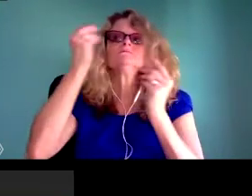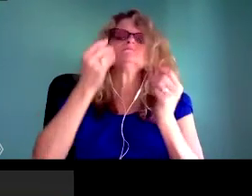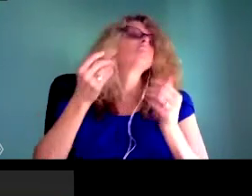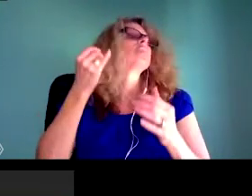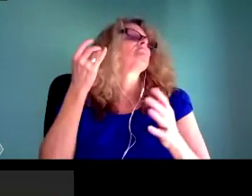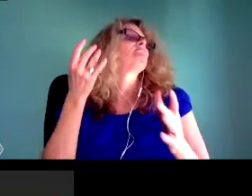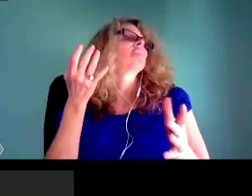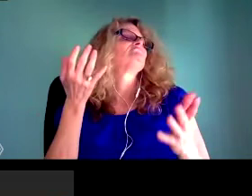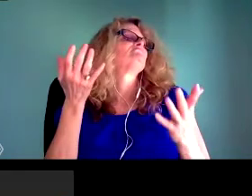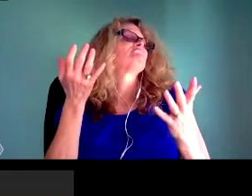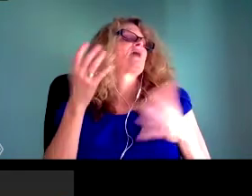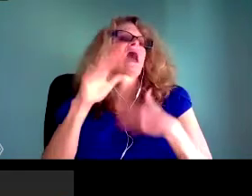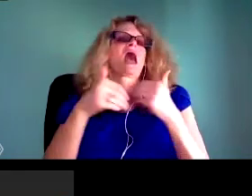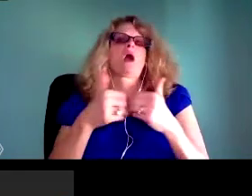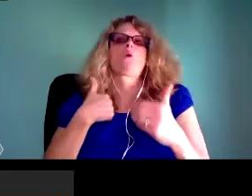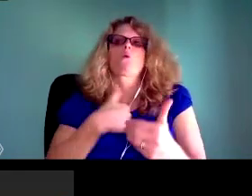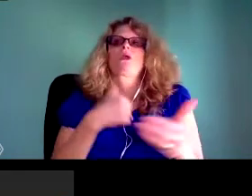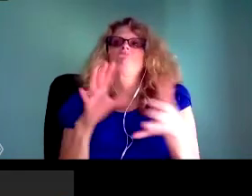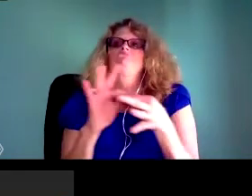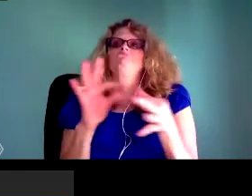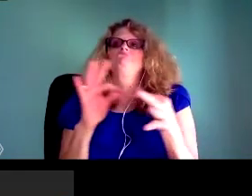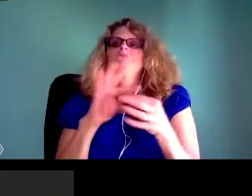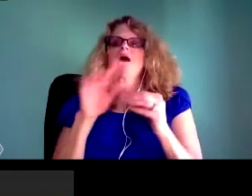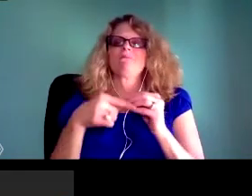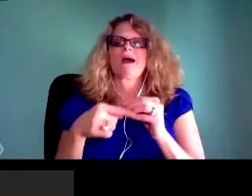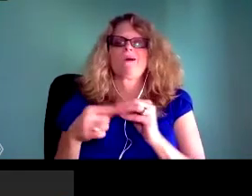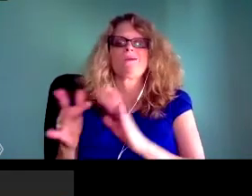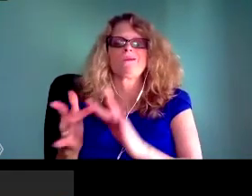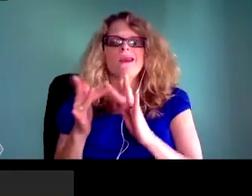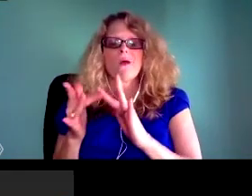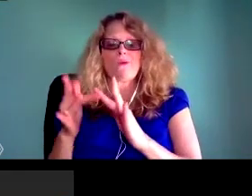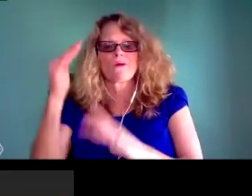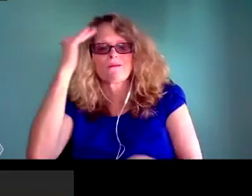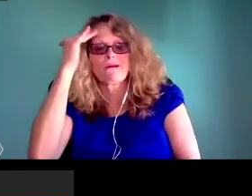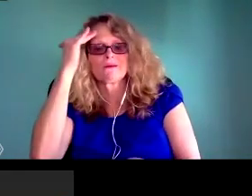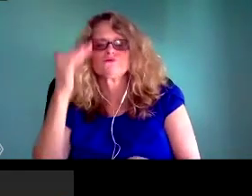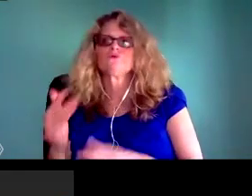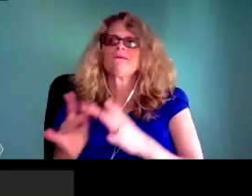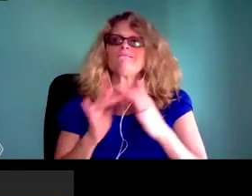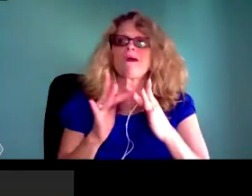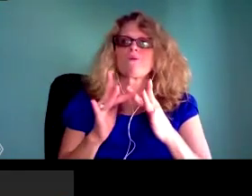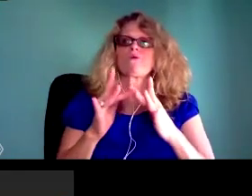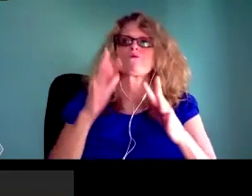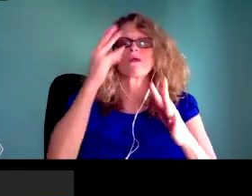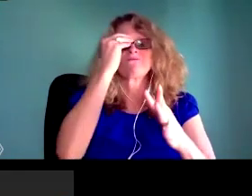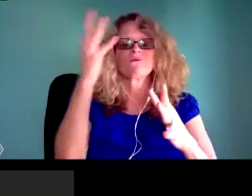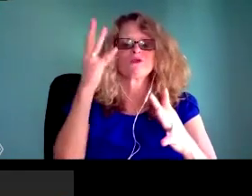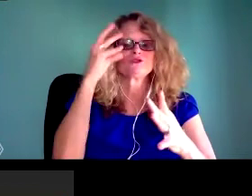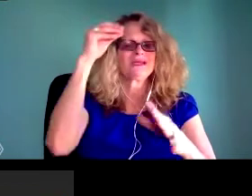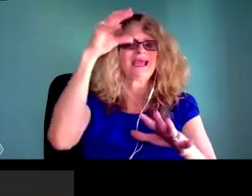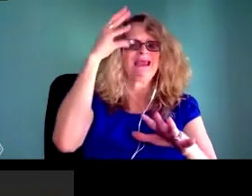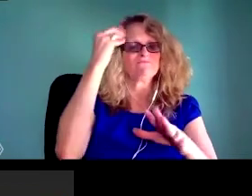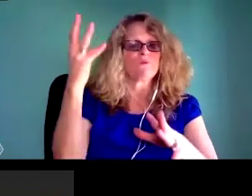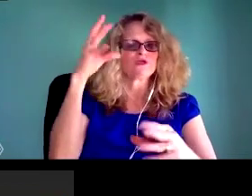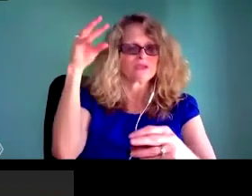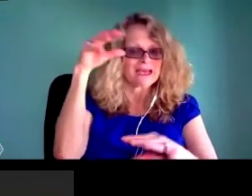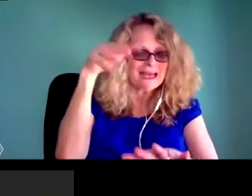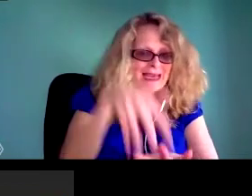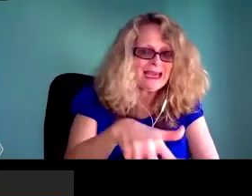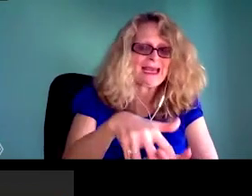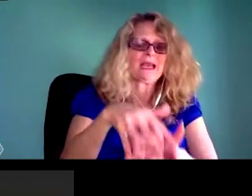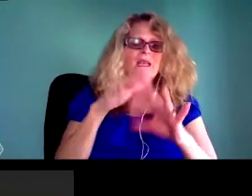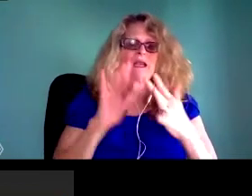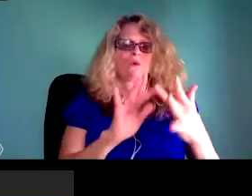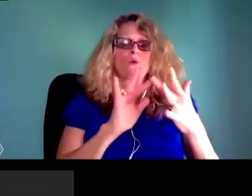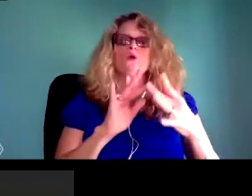kind of global north or in the west, we don't think about who pays the price or the kind of global supply chain, whether it's